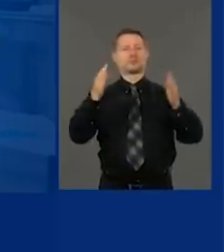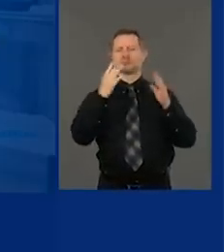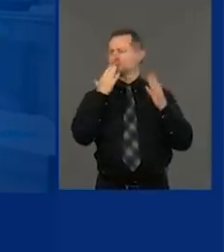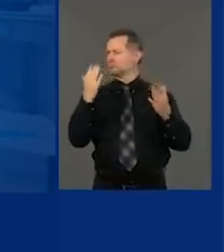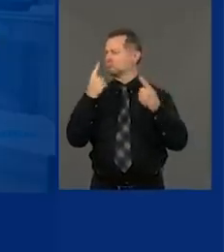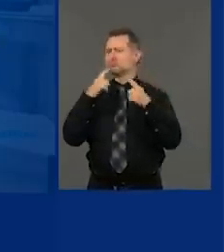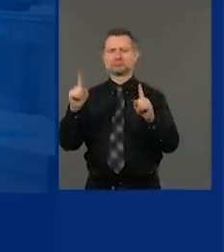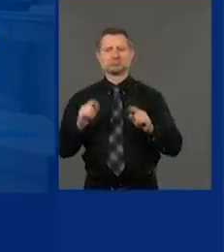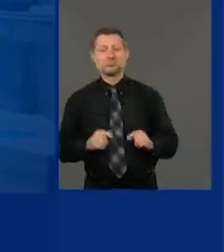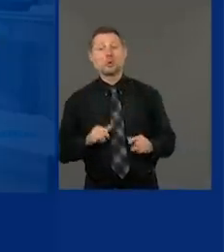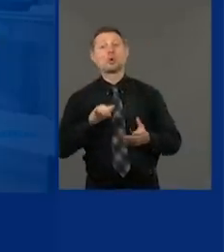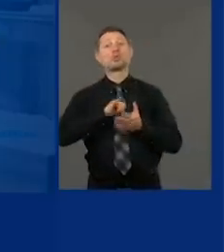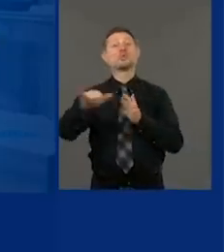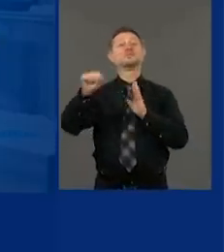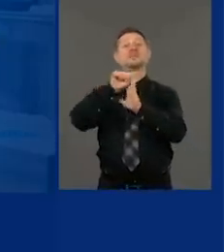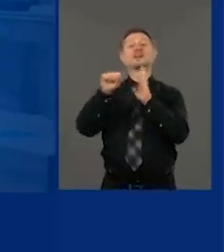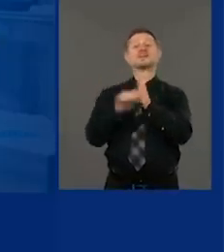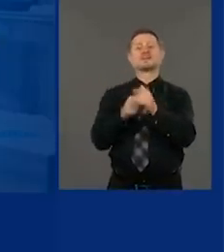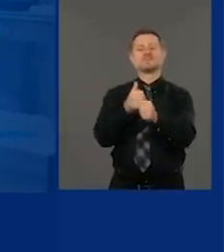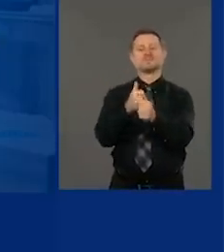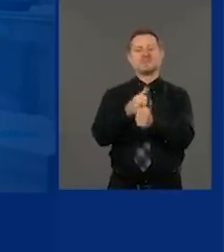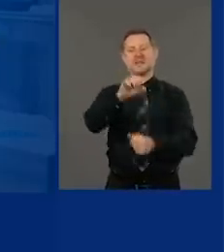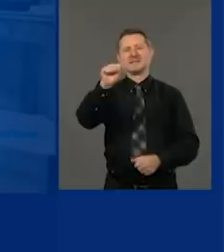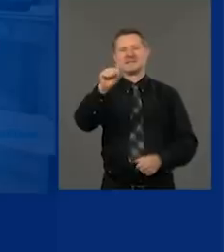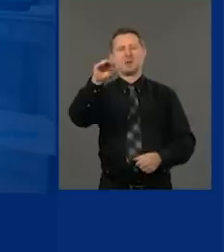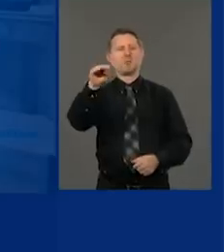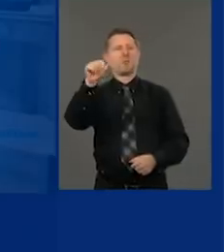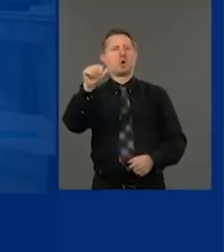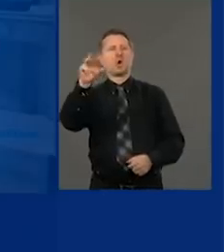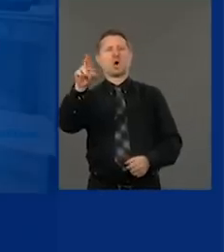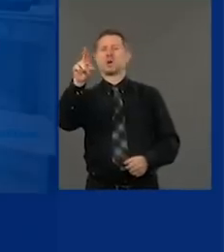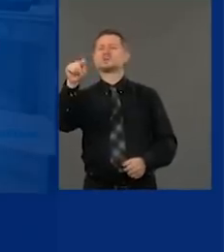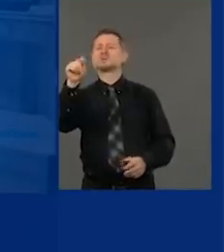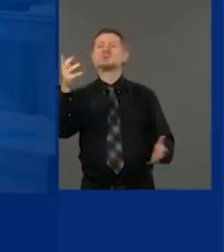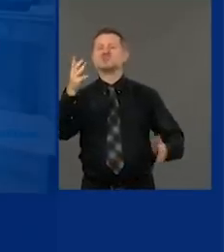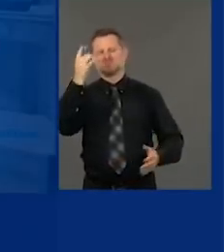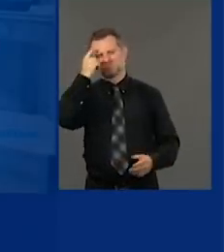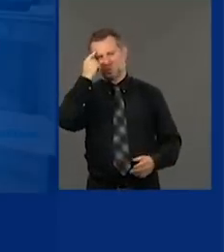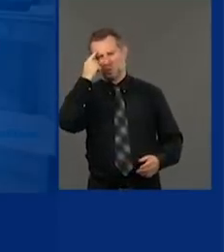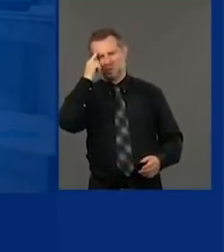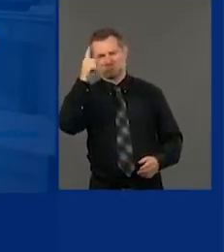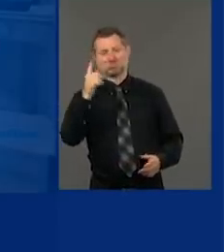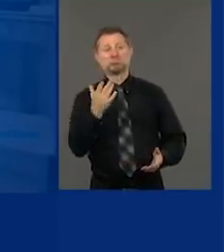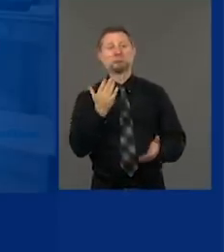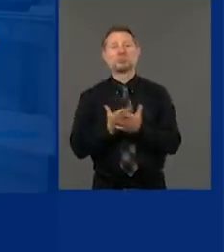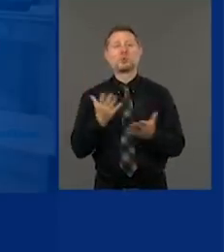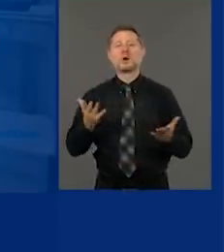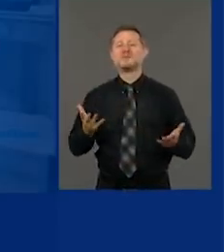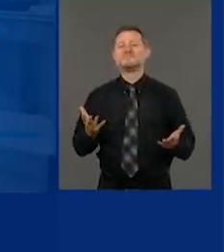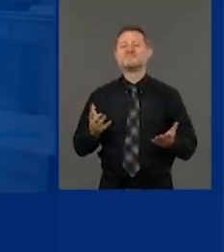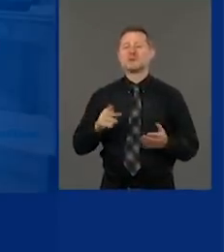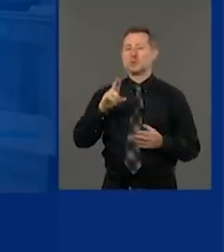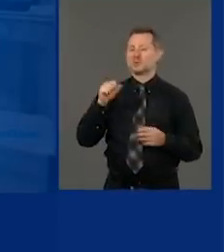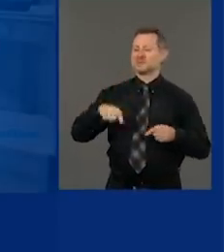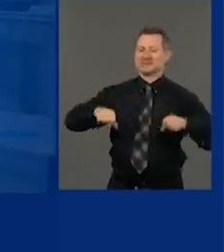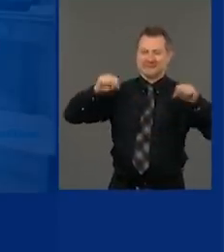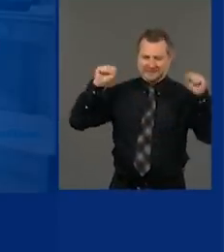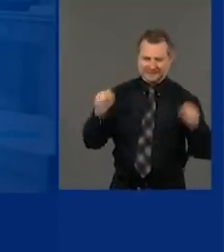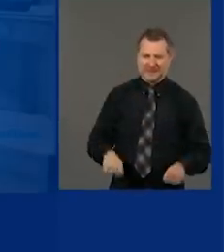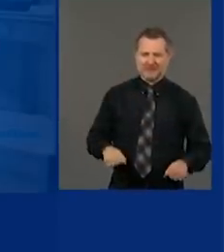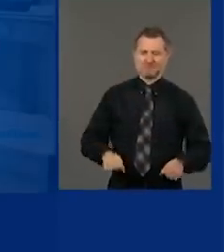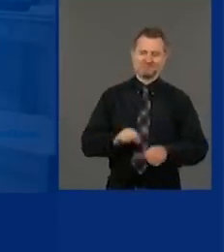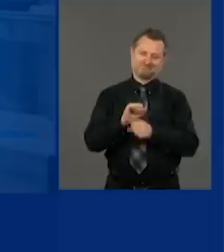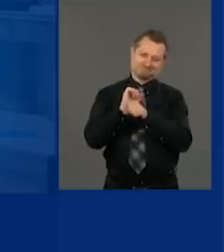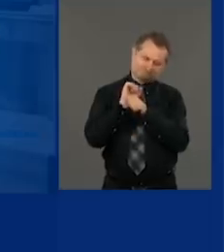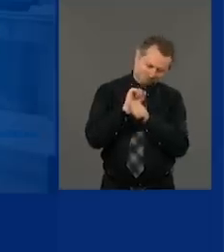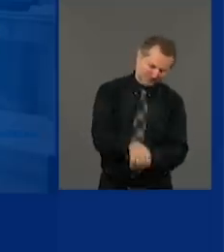SMART has worked. And it shows that this nation can defeat COVID. There was no reason to have